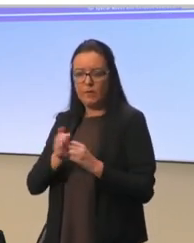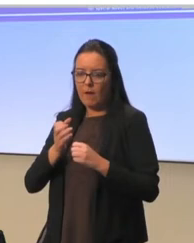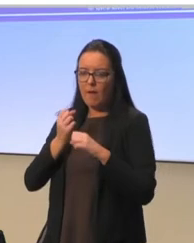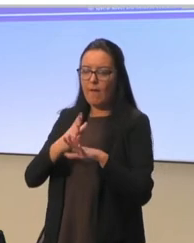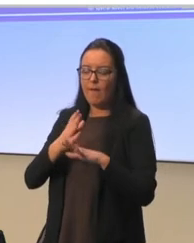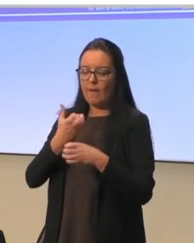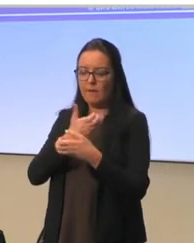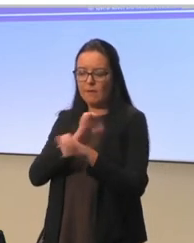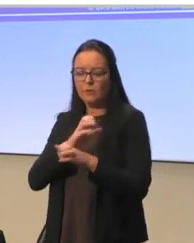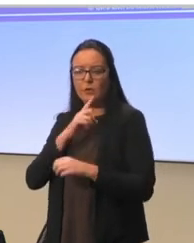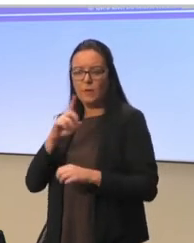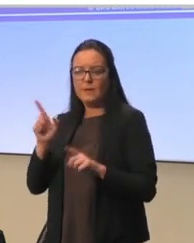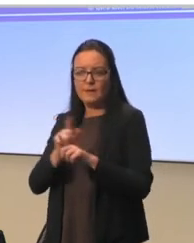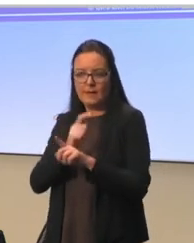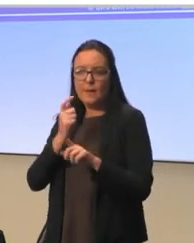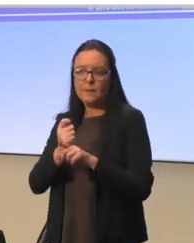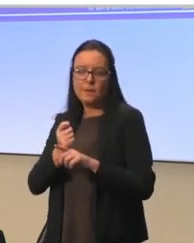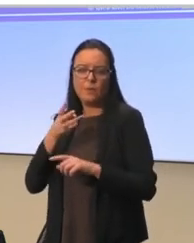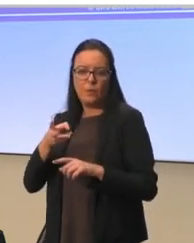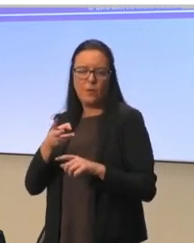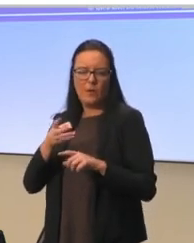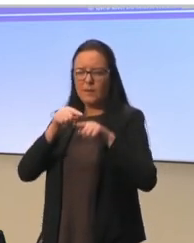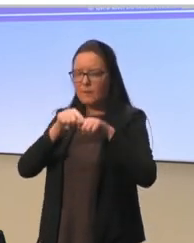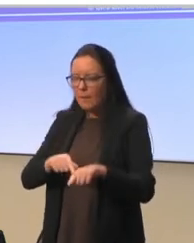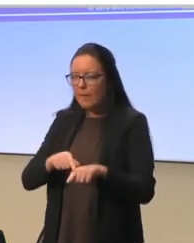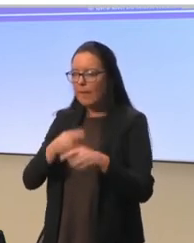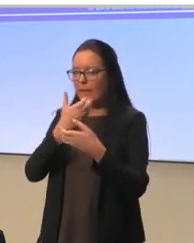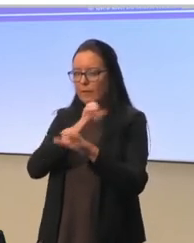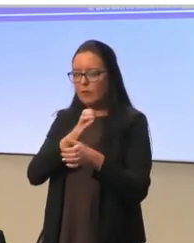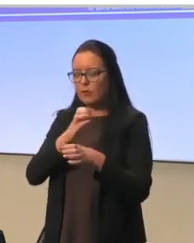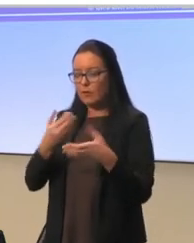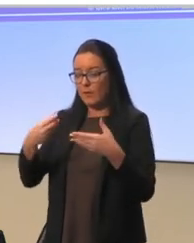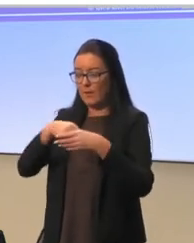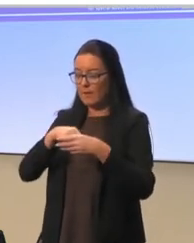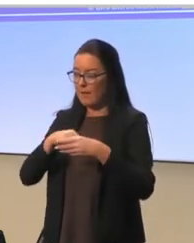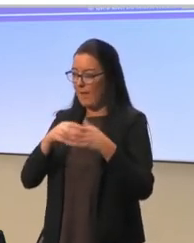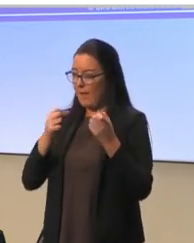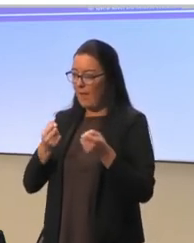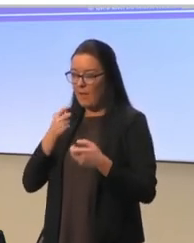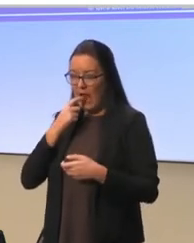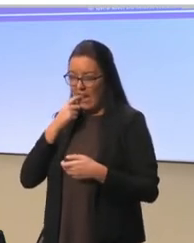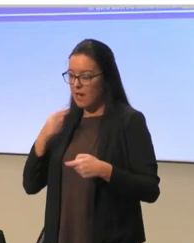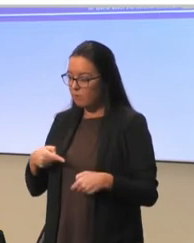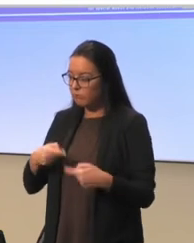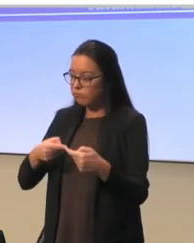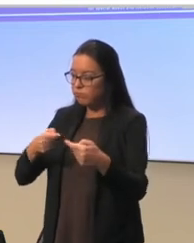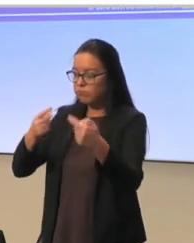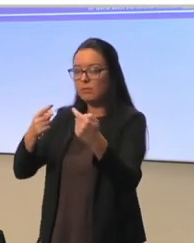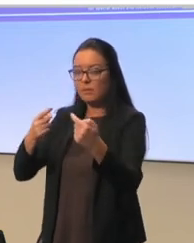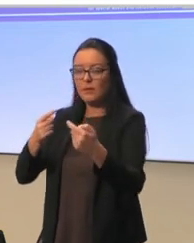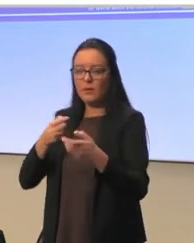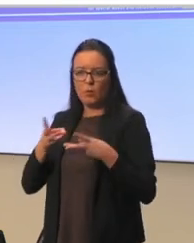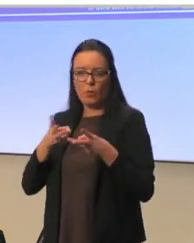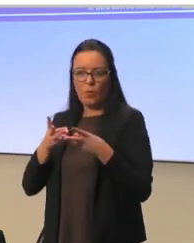but obviously will have to be adapted to country context. So, you can already see the challenges we are facing in the agency, usually, is working with